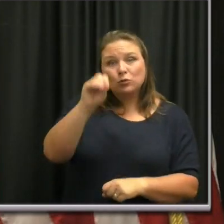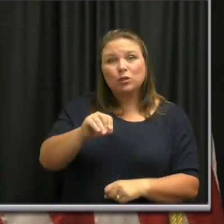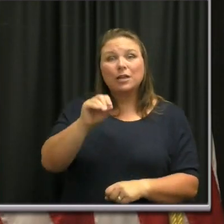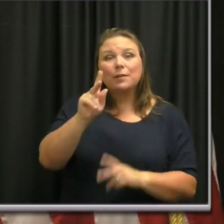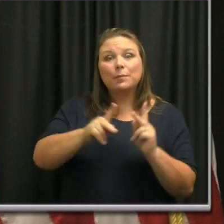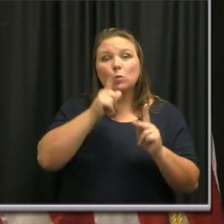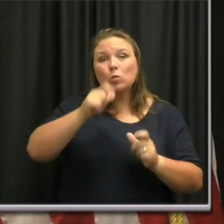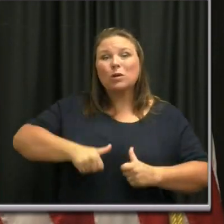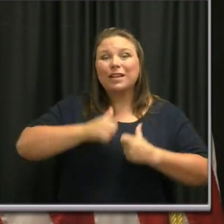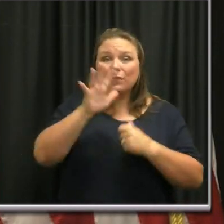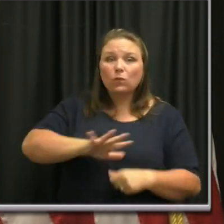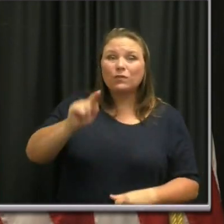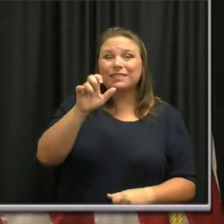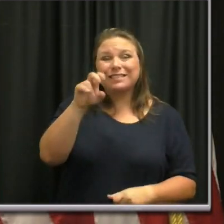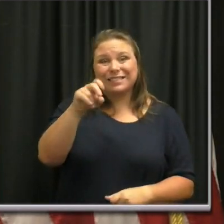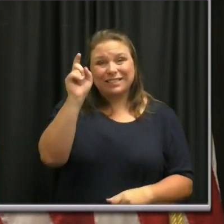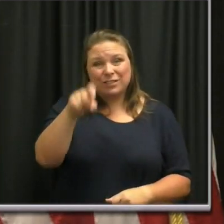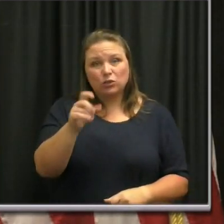this is probably over.